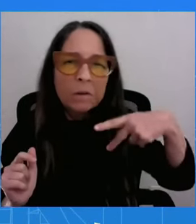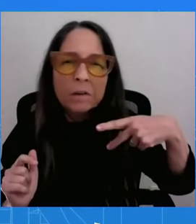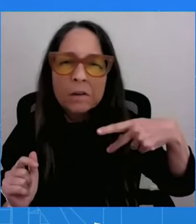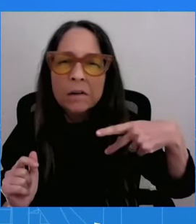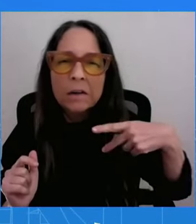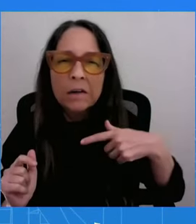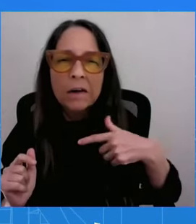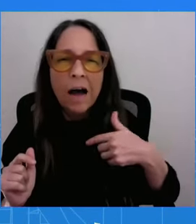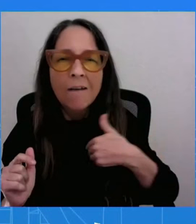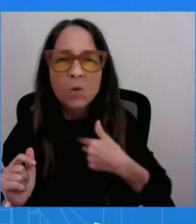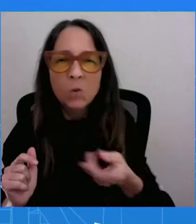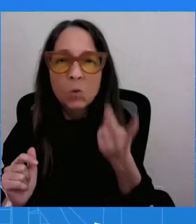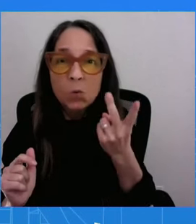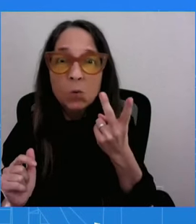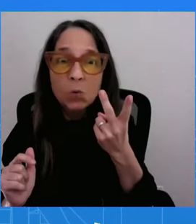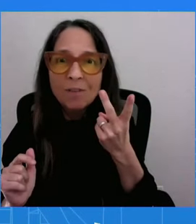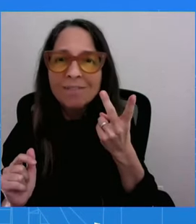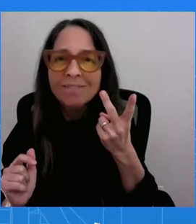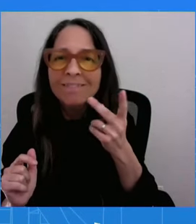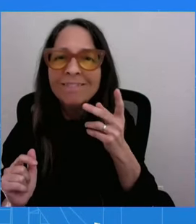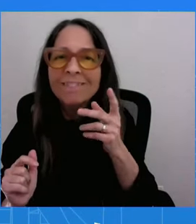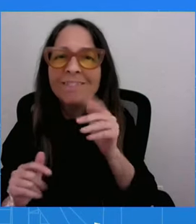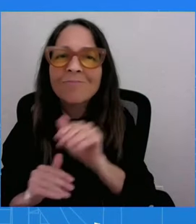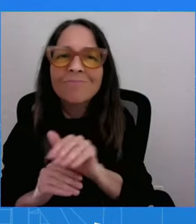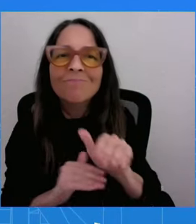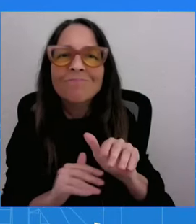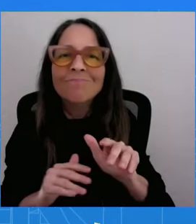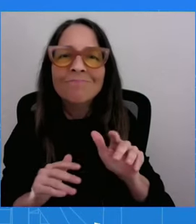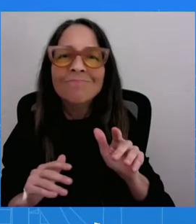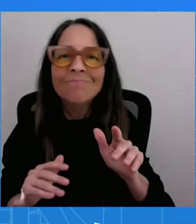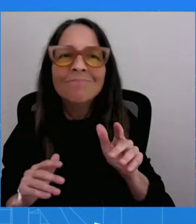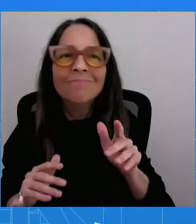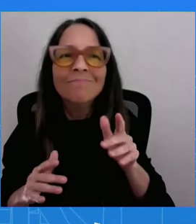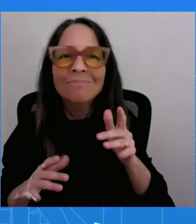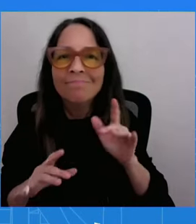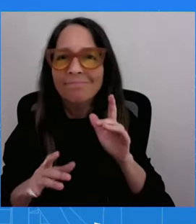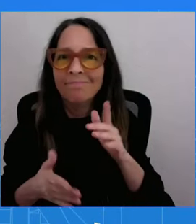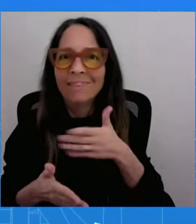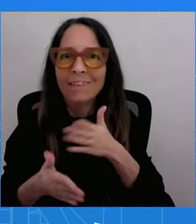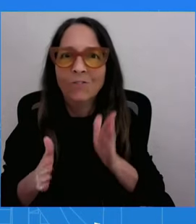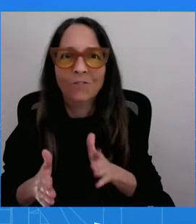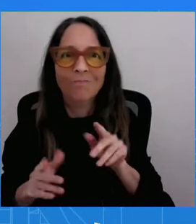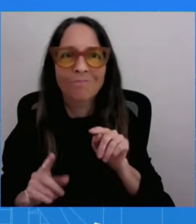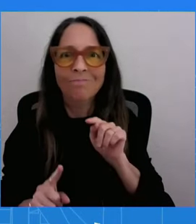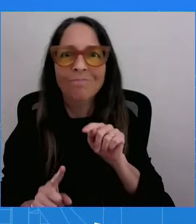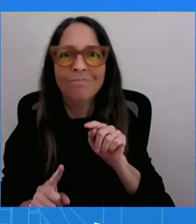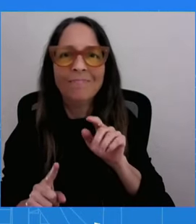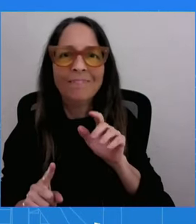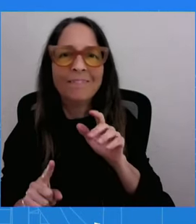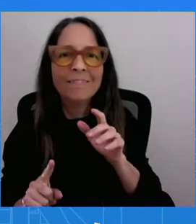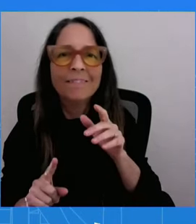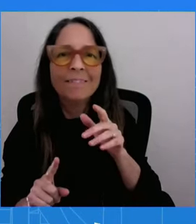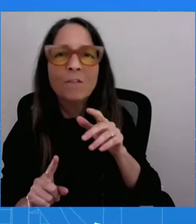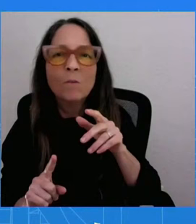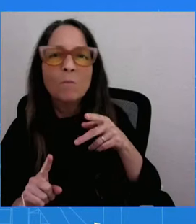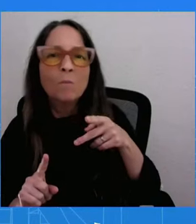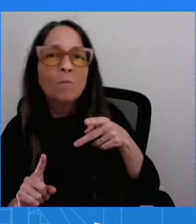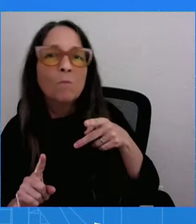advertisement for the event makes very vulgar and sexual references to the Vice President, which the